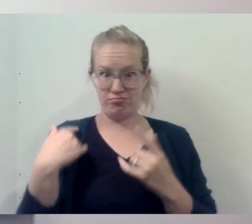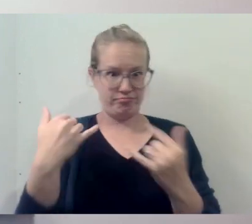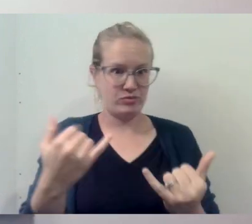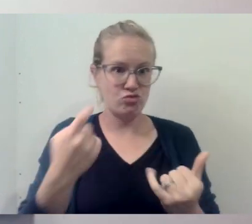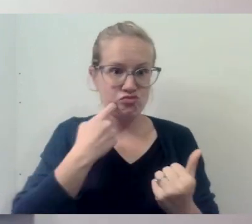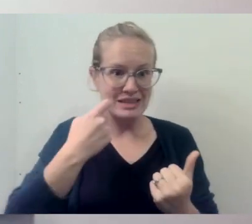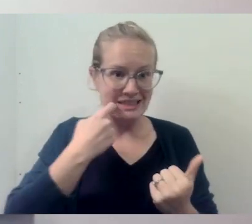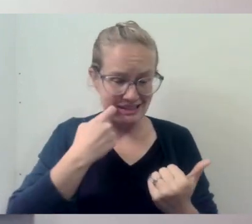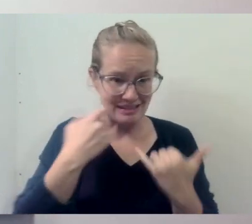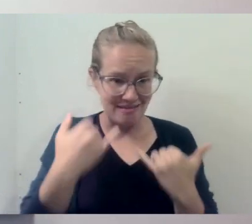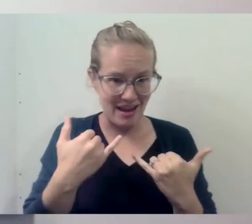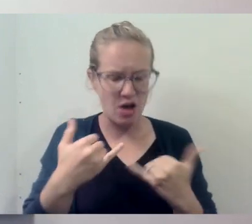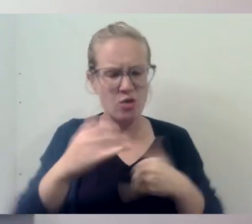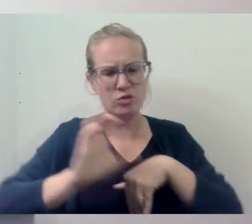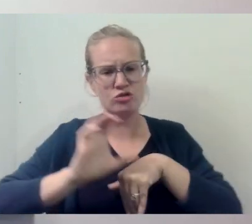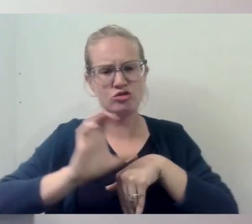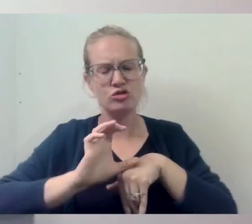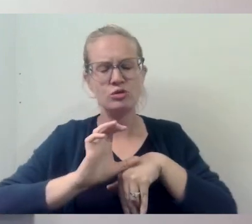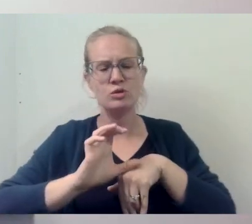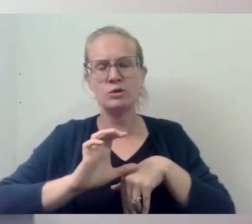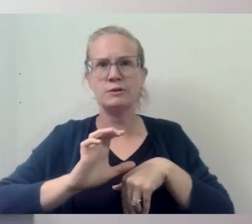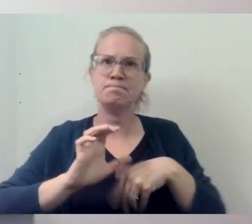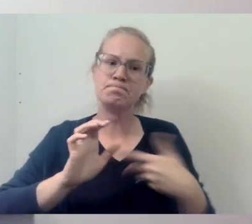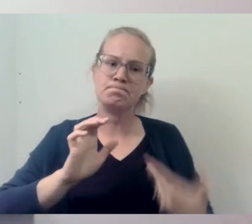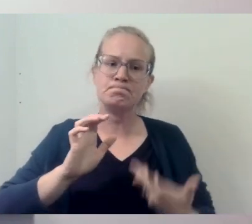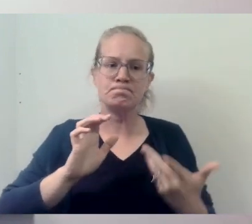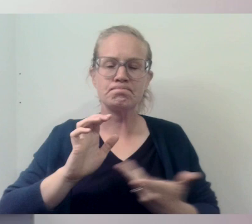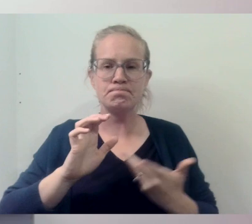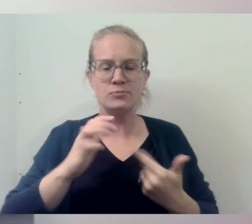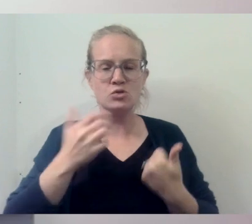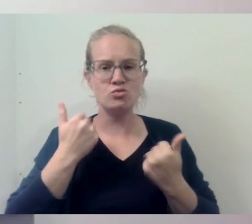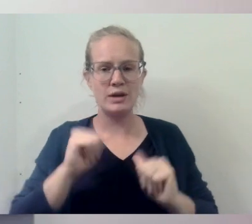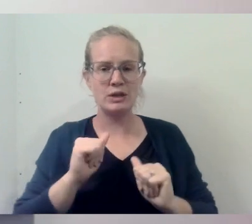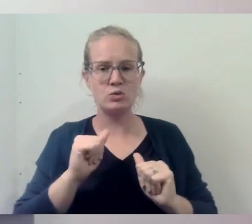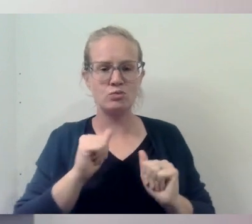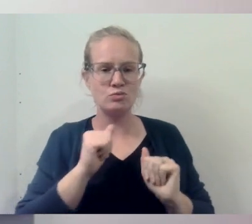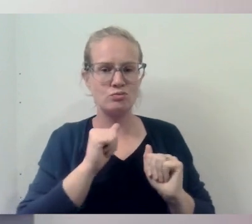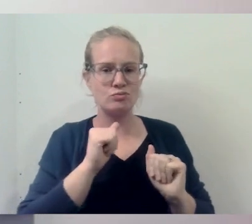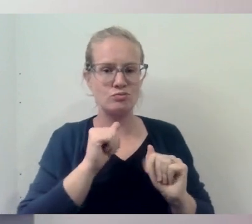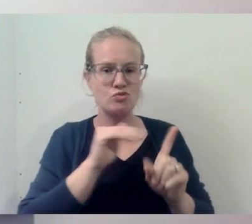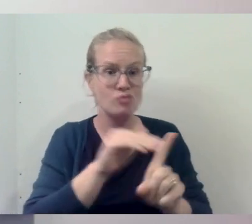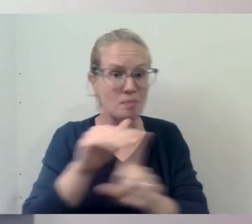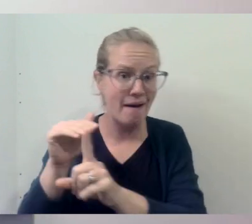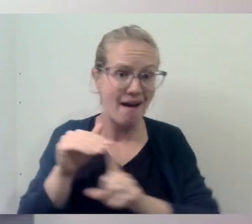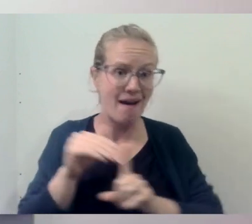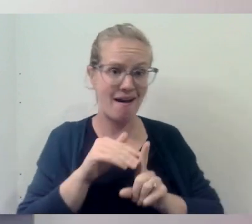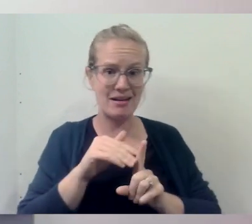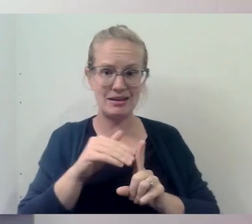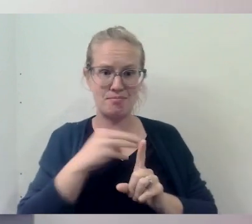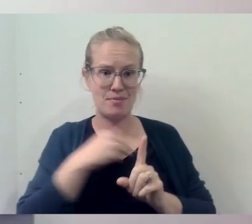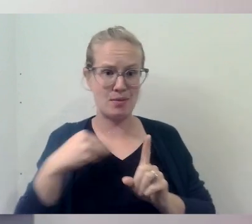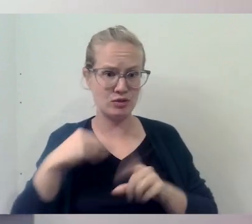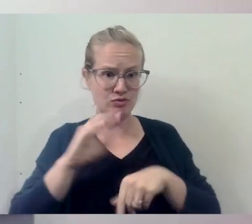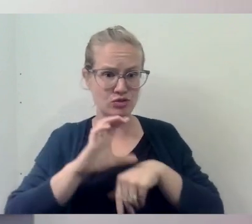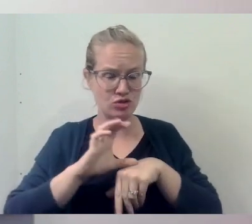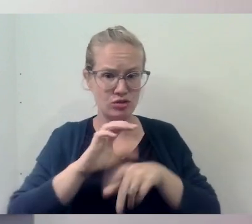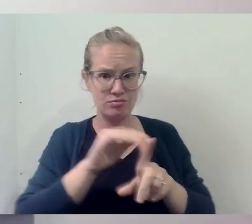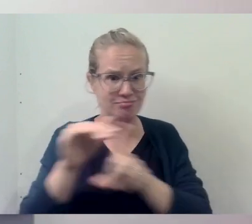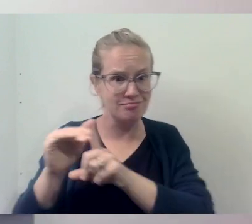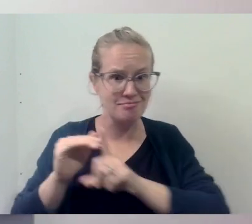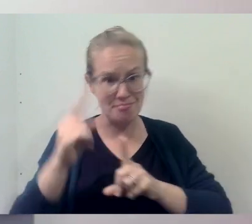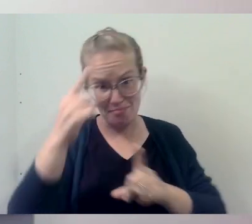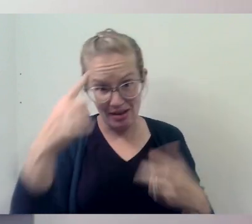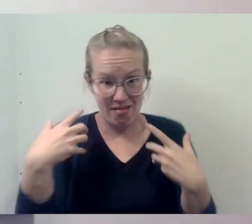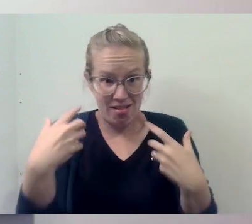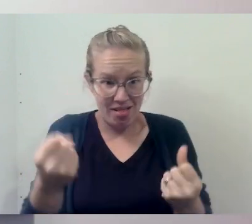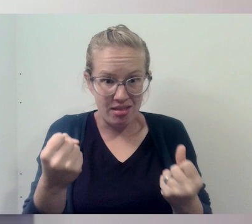now sort of like trying to remind our members that mental health